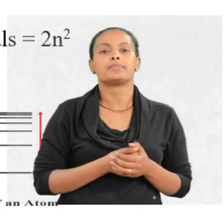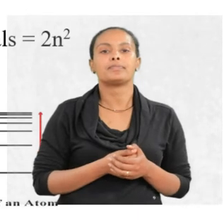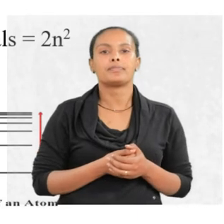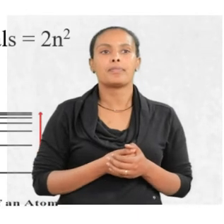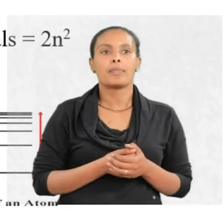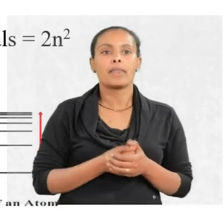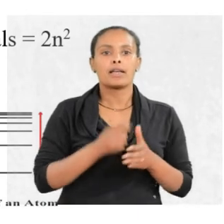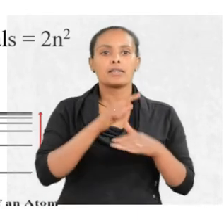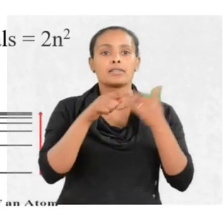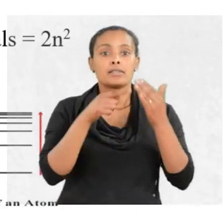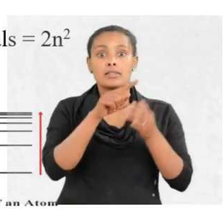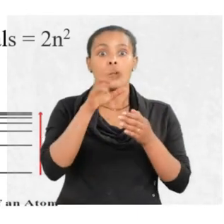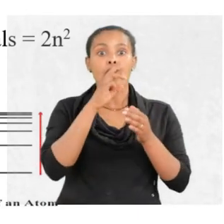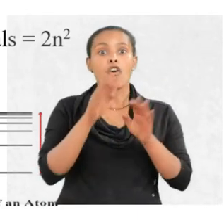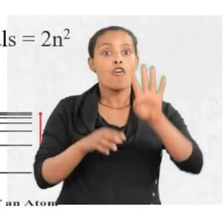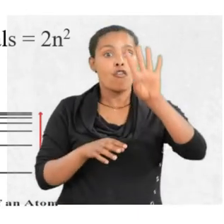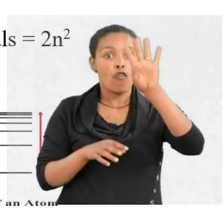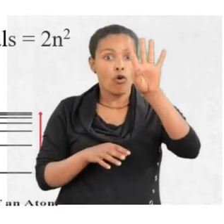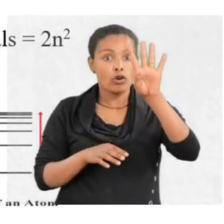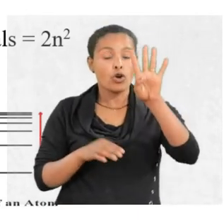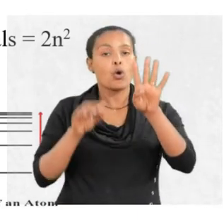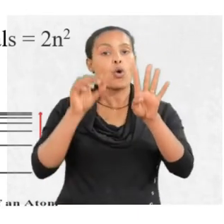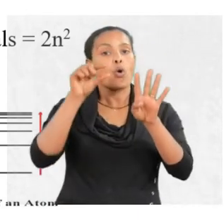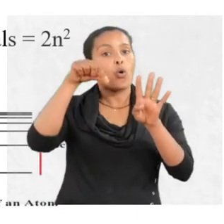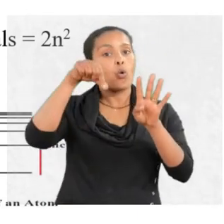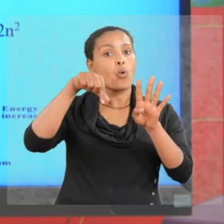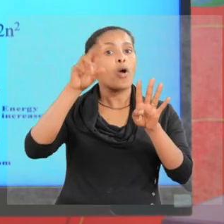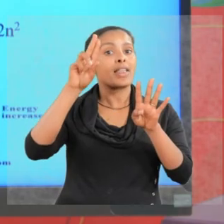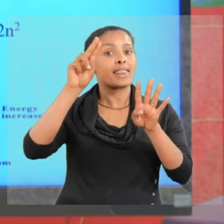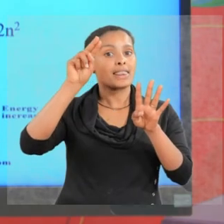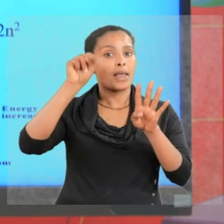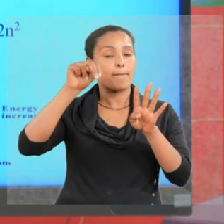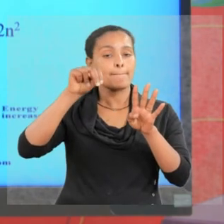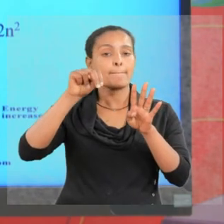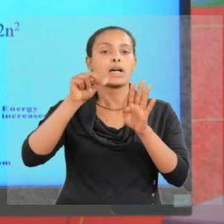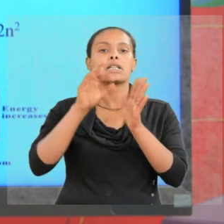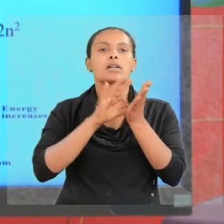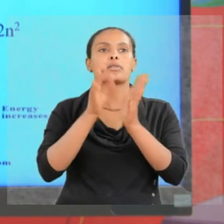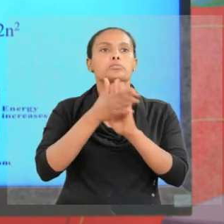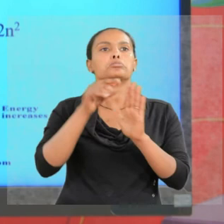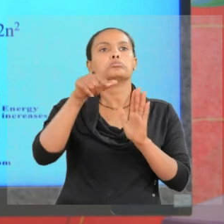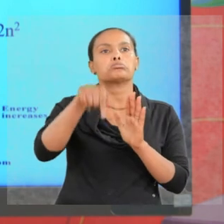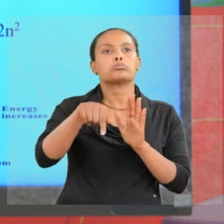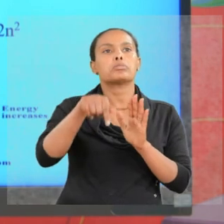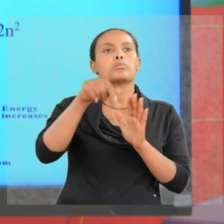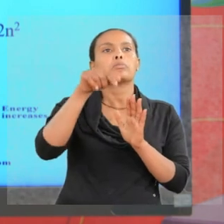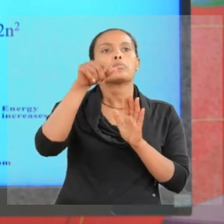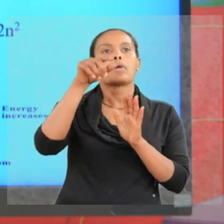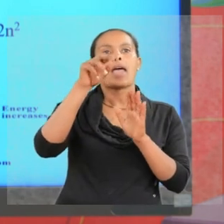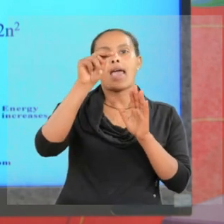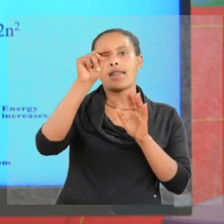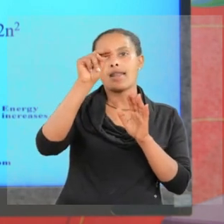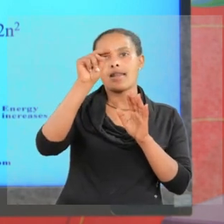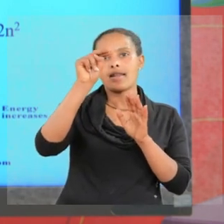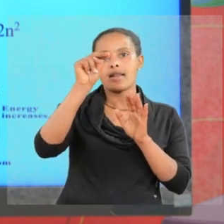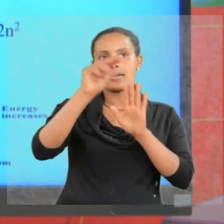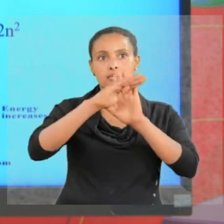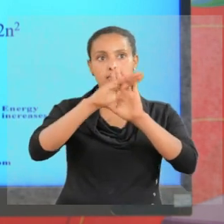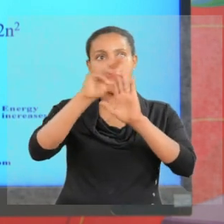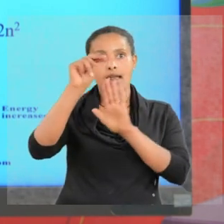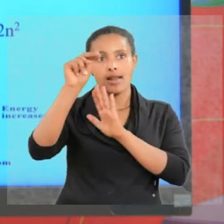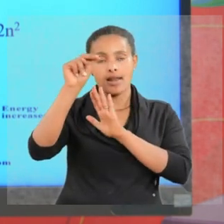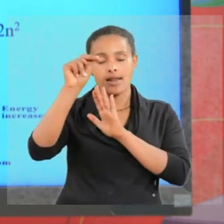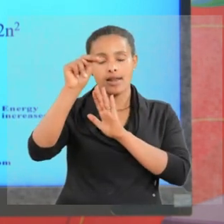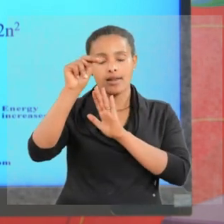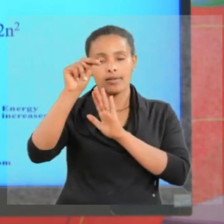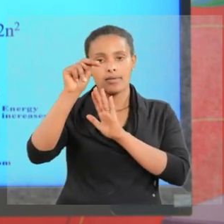There are four quantum numbers. These are the principal quantum number denoted by the symbol n,